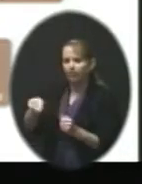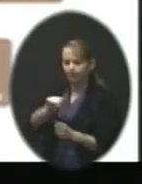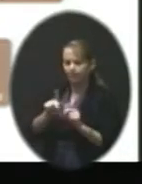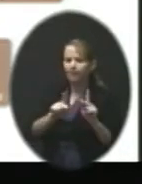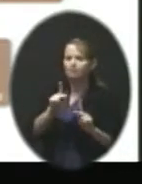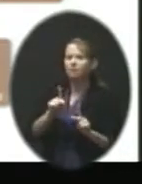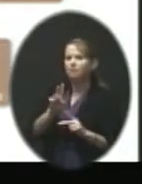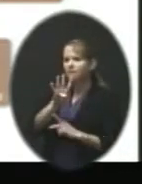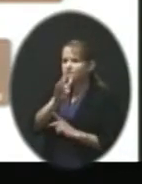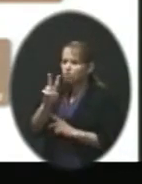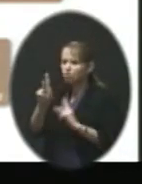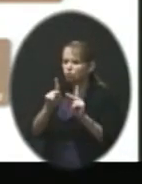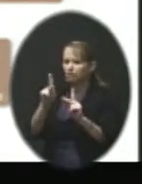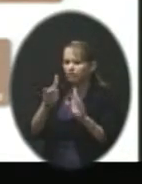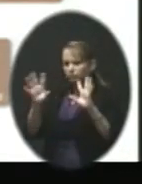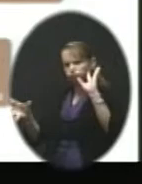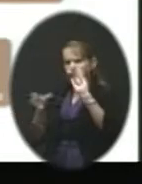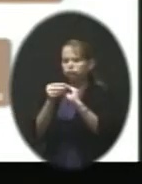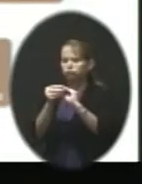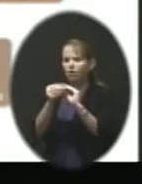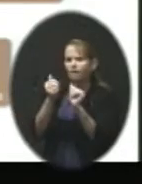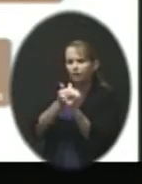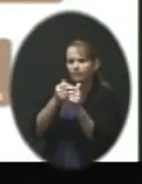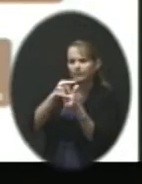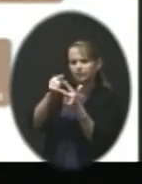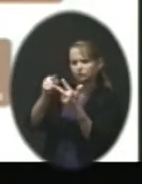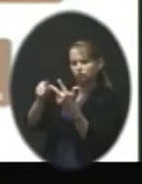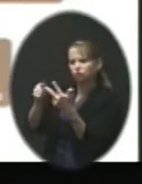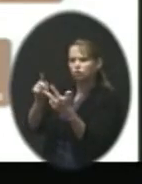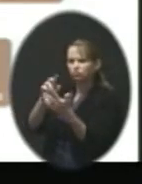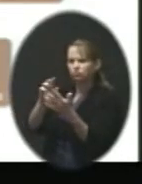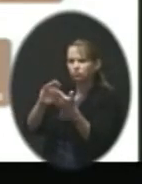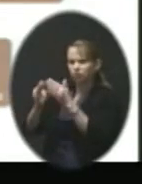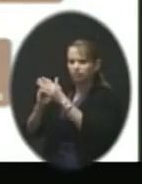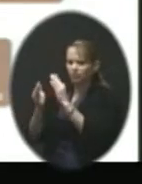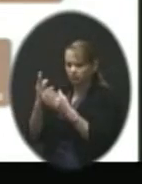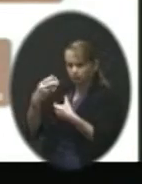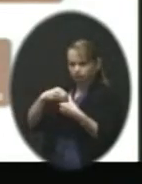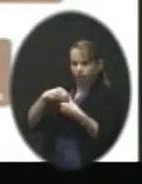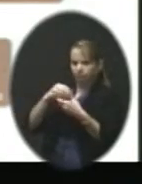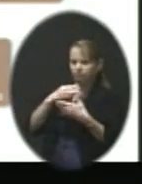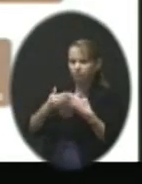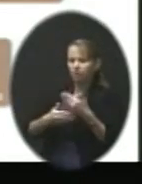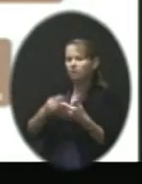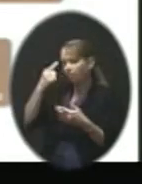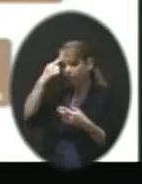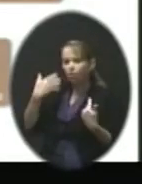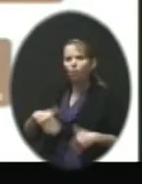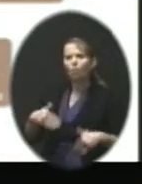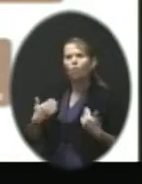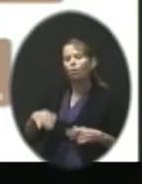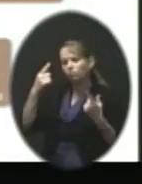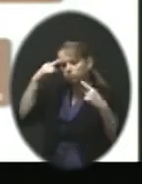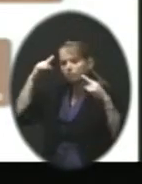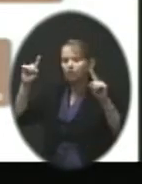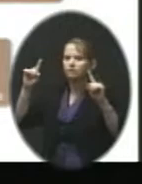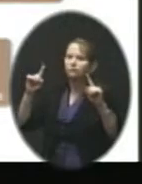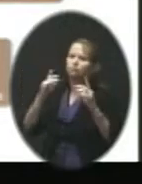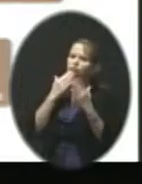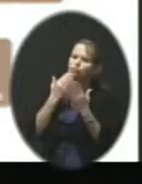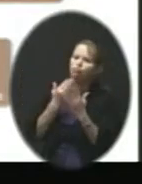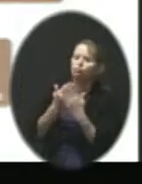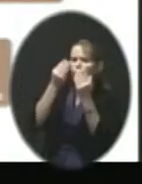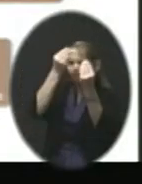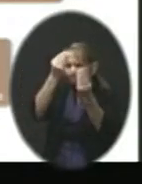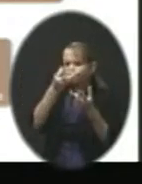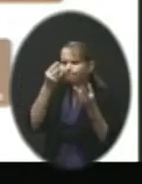these different communities that were part of that process with us. I thought it was very successful. We got great input. We've made much of